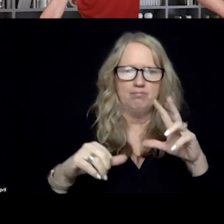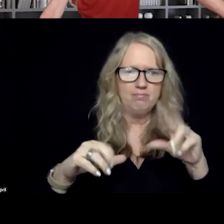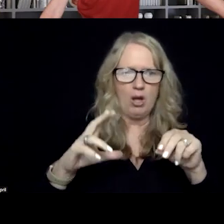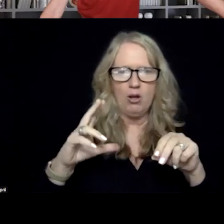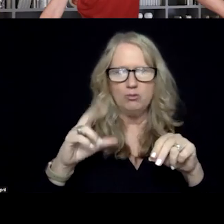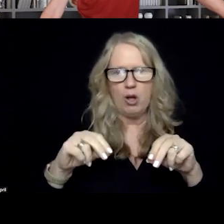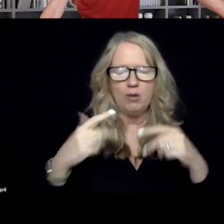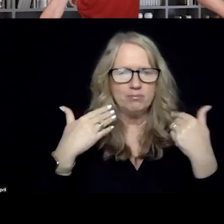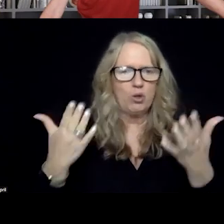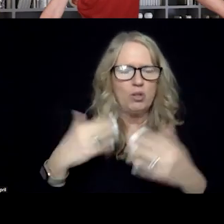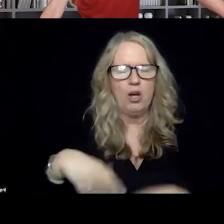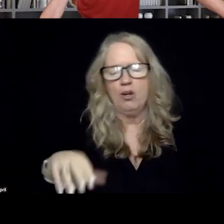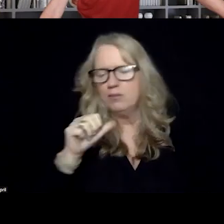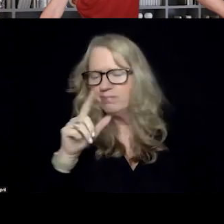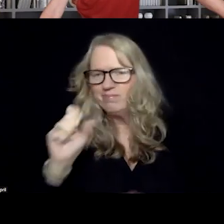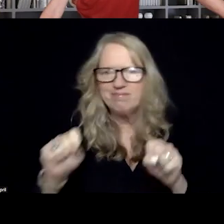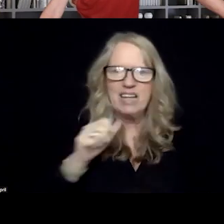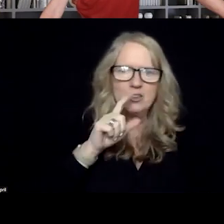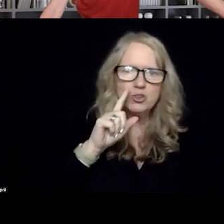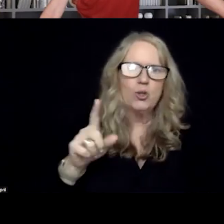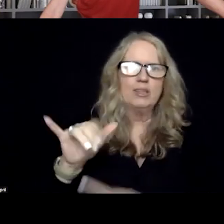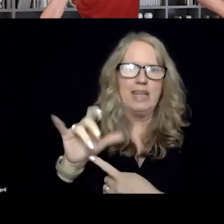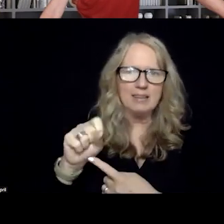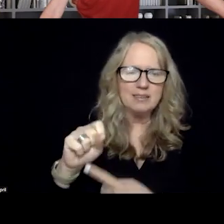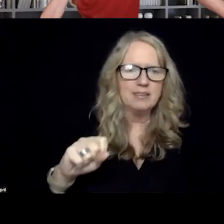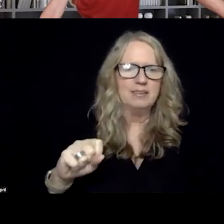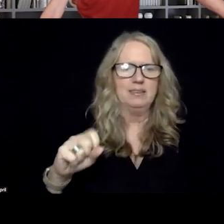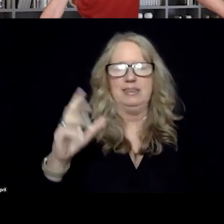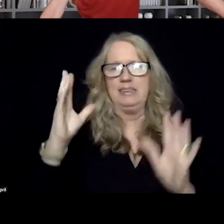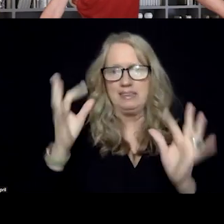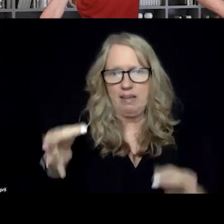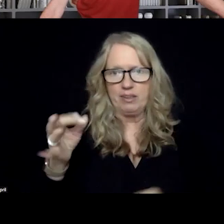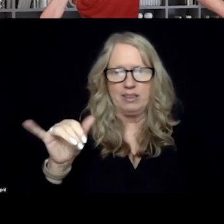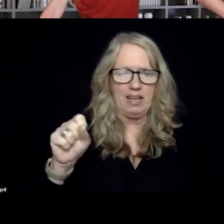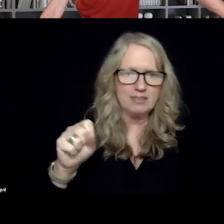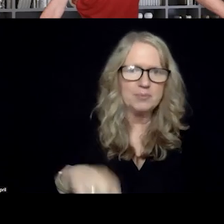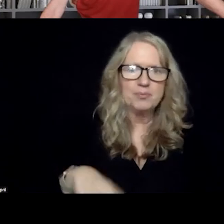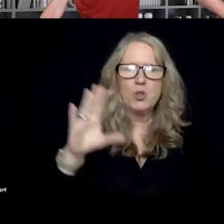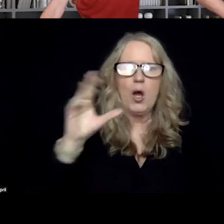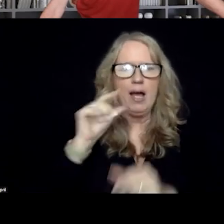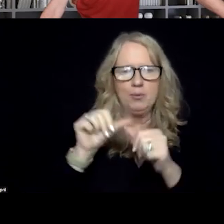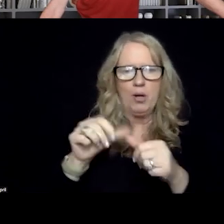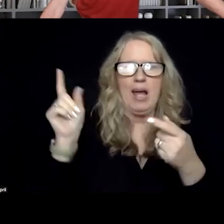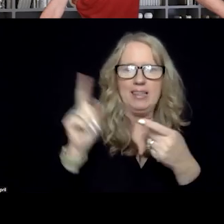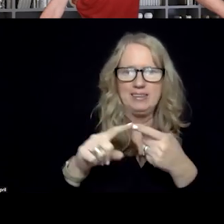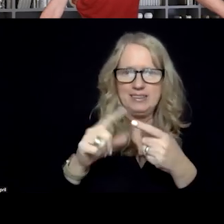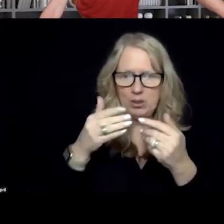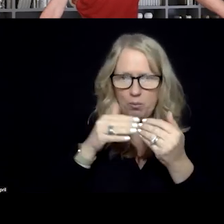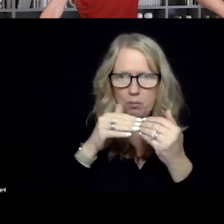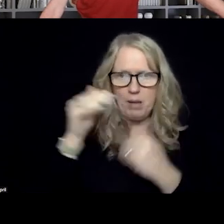No. Don't know, not sure. Yes. Definitely yes. And I'm going to stay on this until we pass 100.